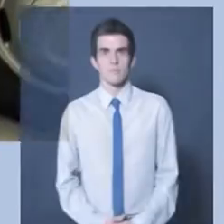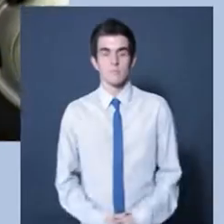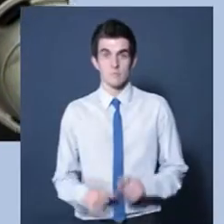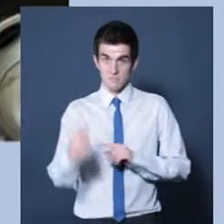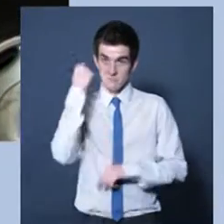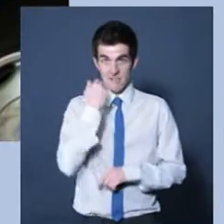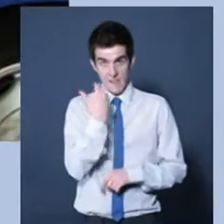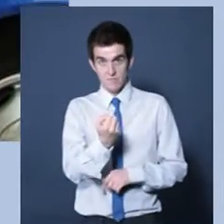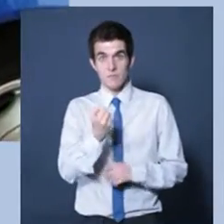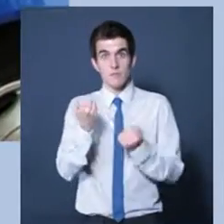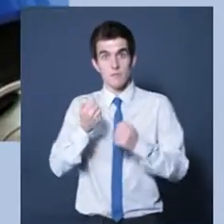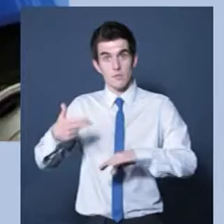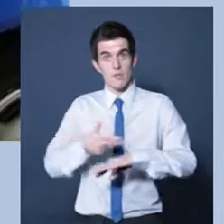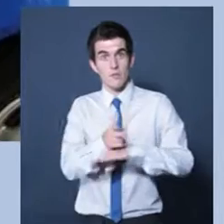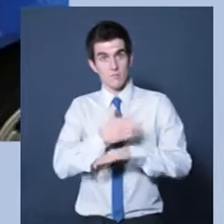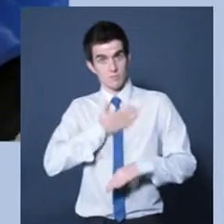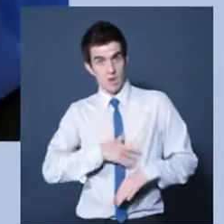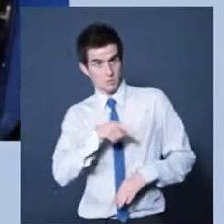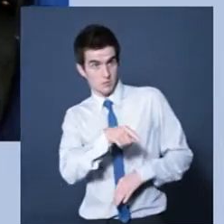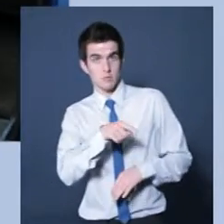You had parking by the entrance.